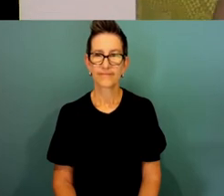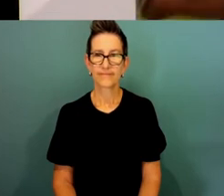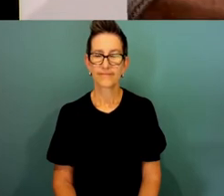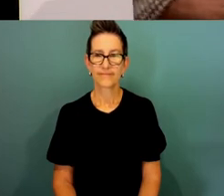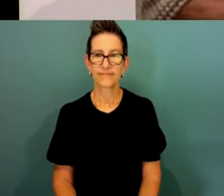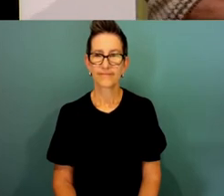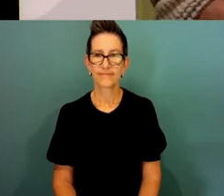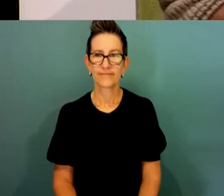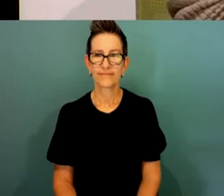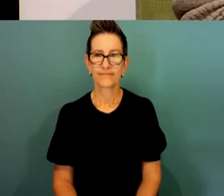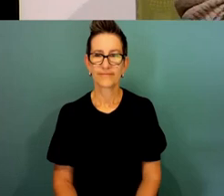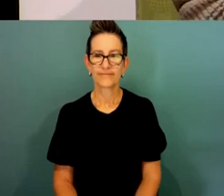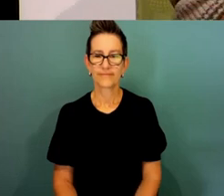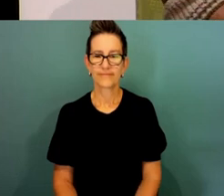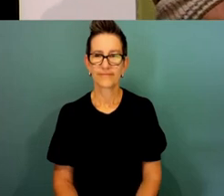Yay!